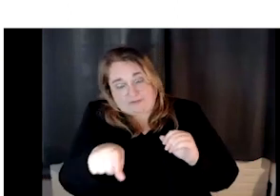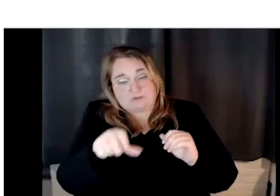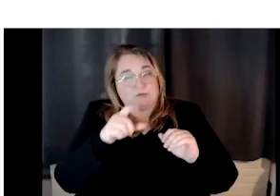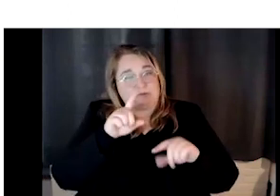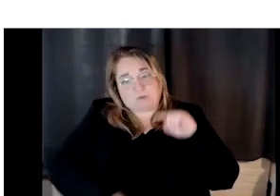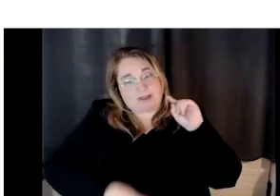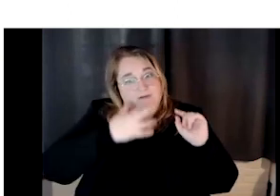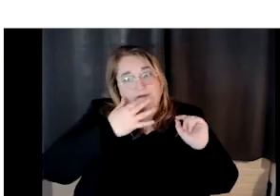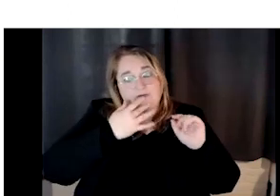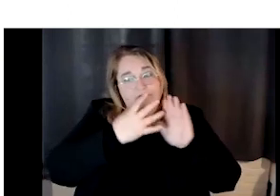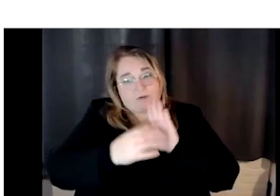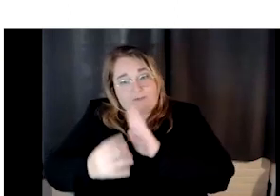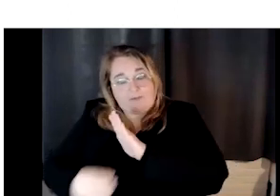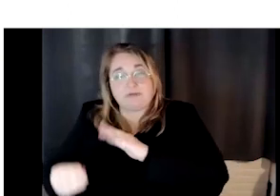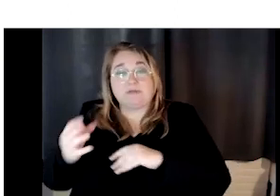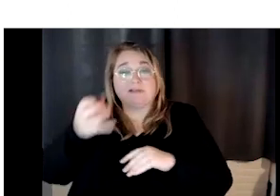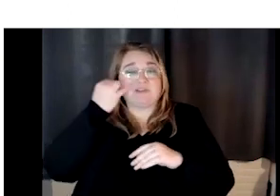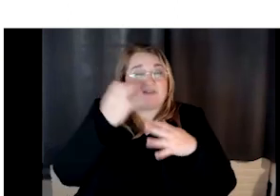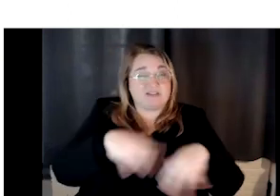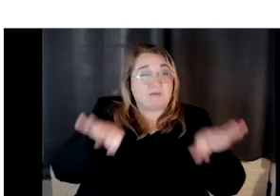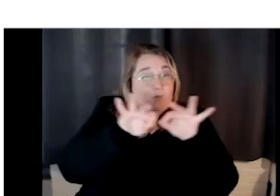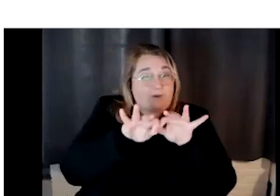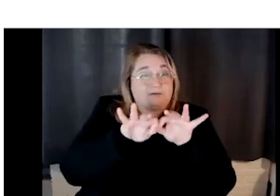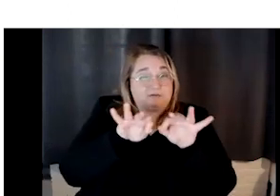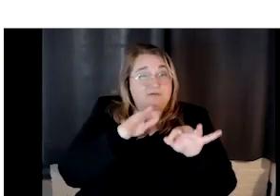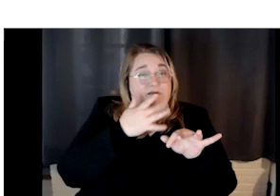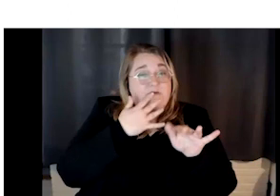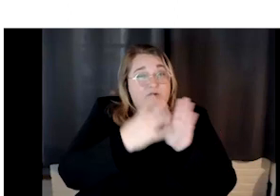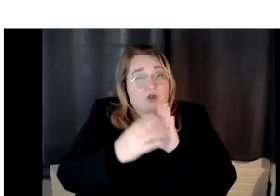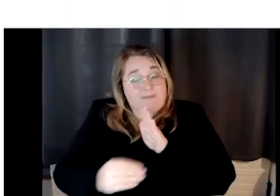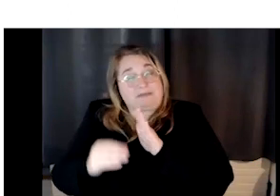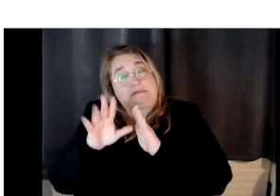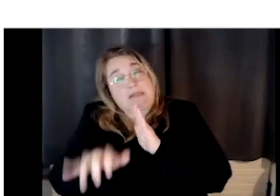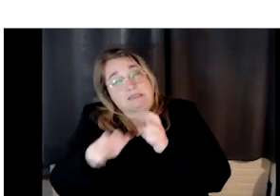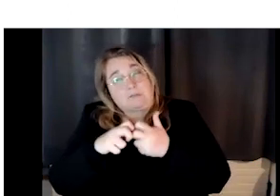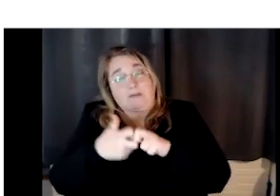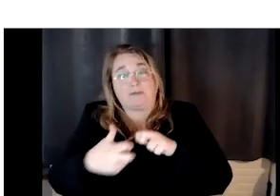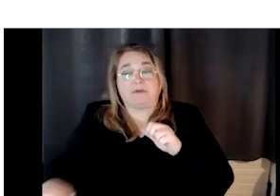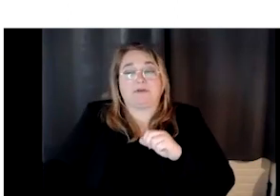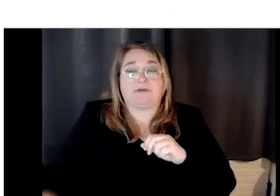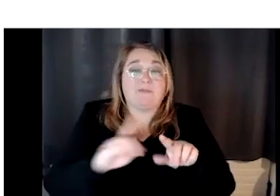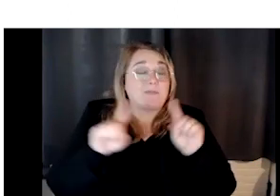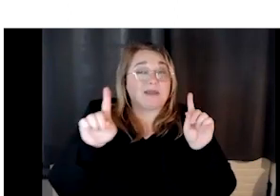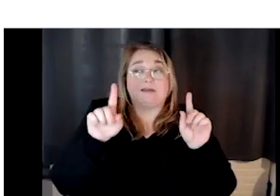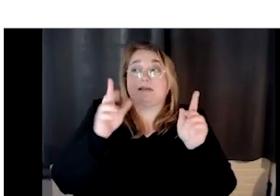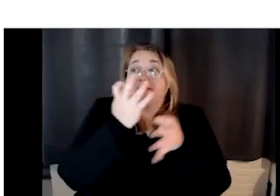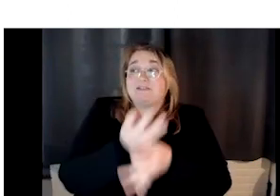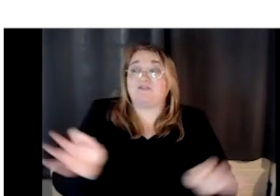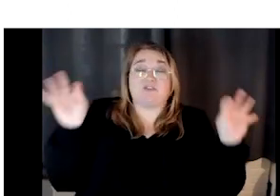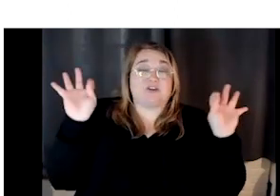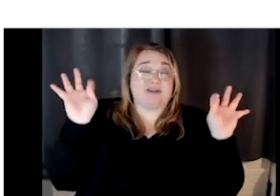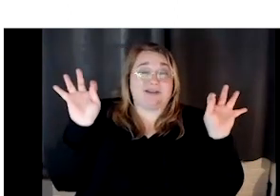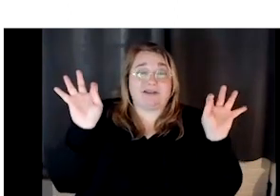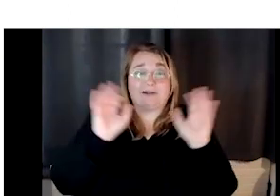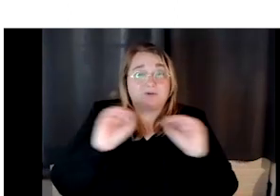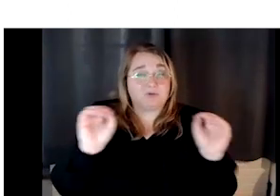if that's something that's important to you to have color copies, that's kind of a problem. Um, but it's totally free, unlimited. You can make as